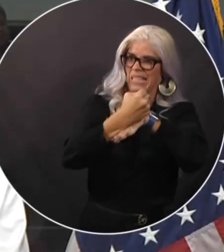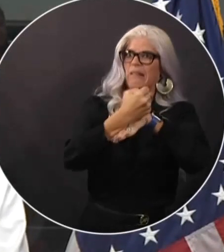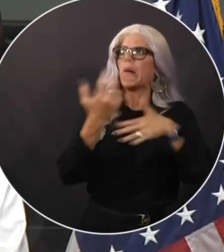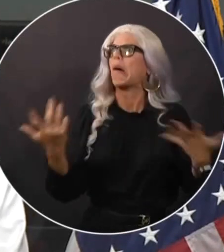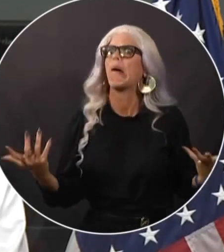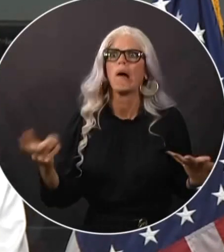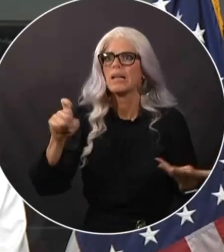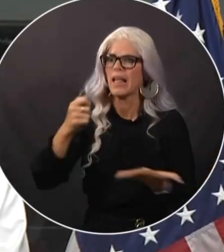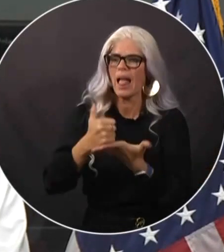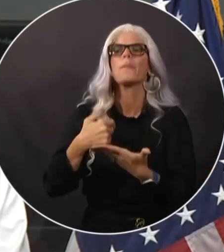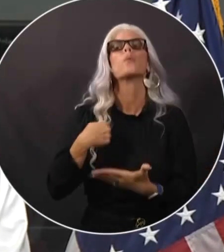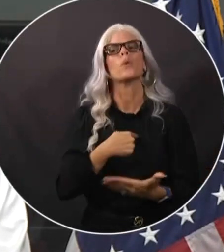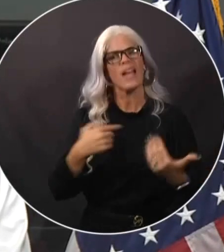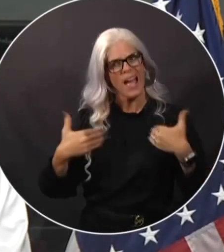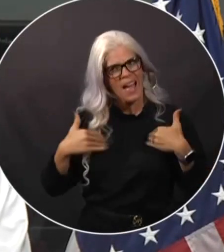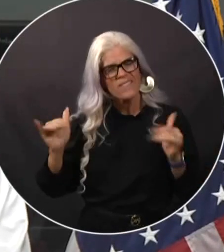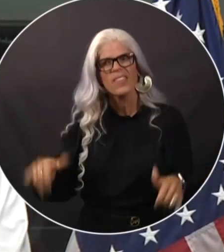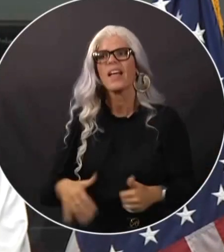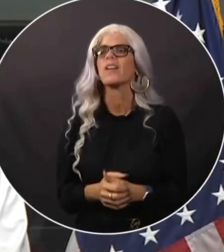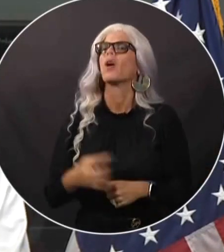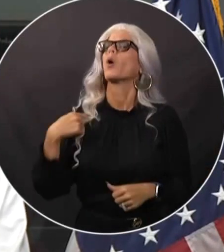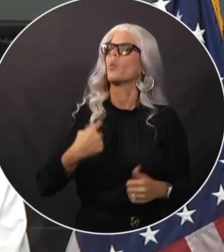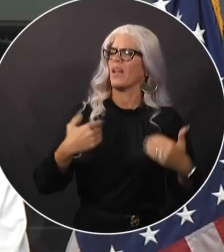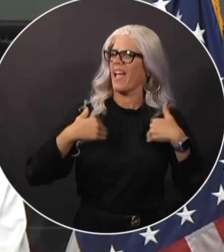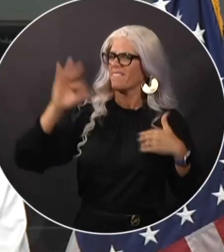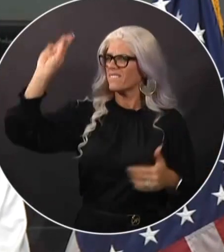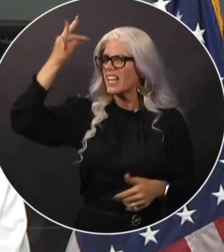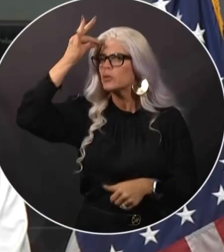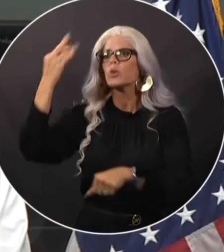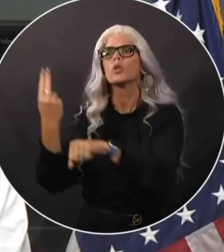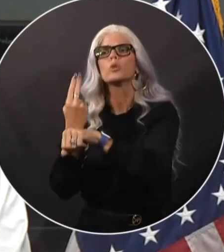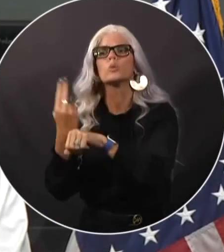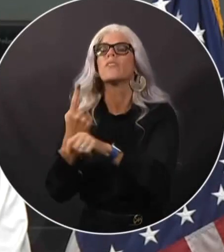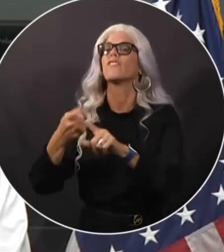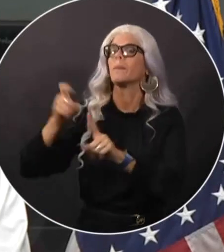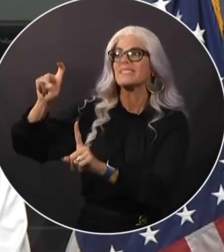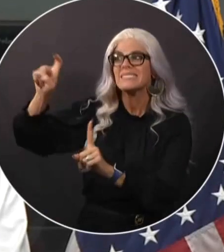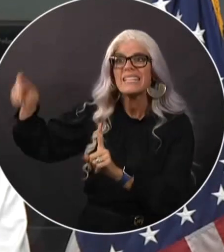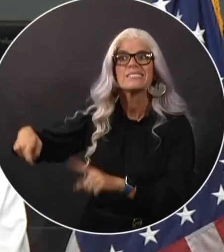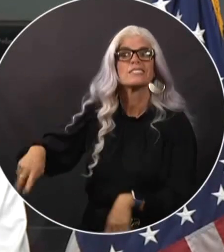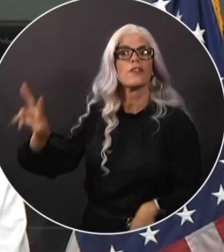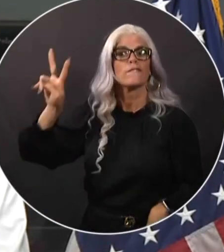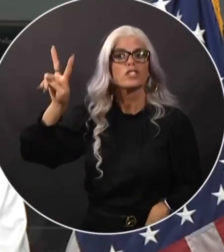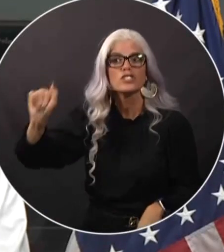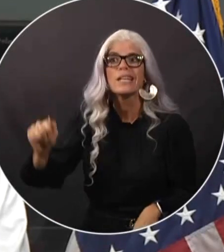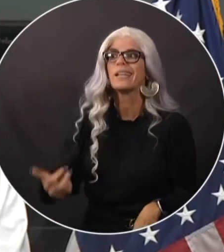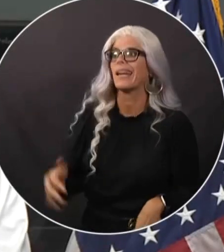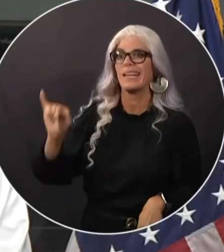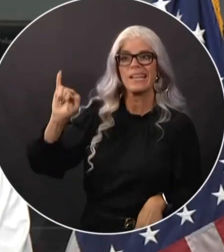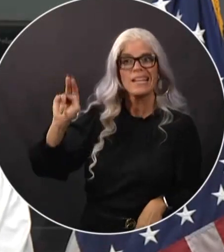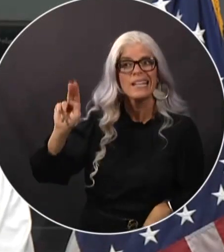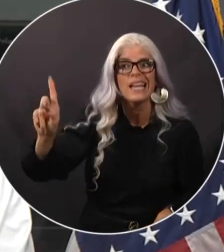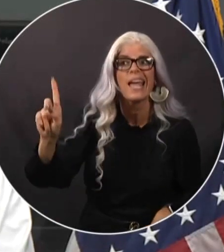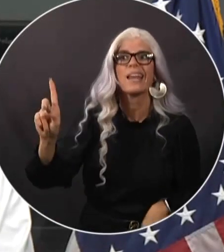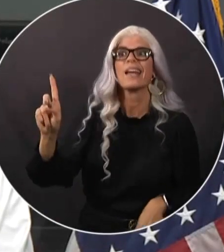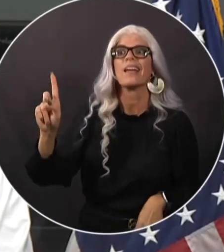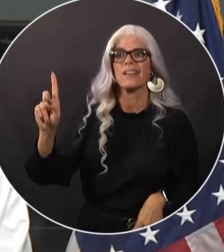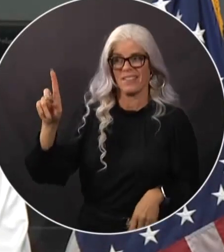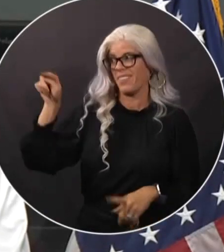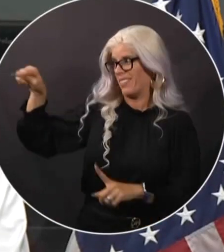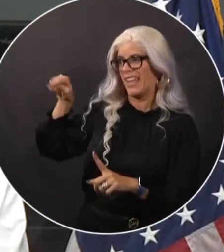We have federal USAR teams from Texas, Virginia, Indiana here to help us as well.